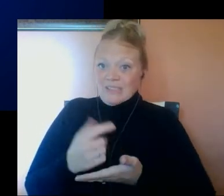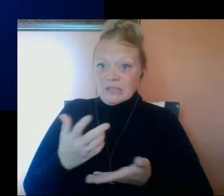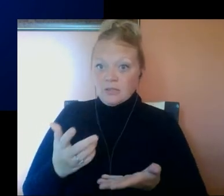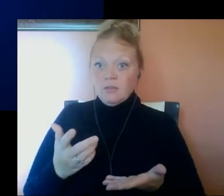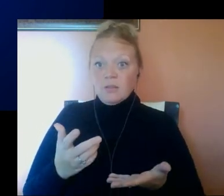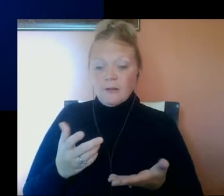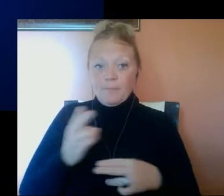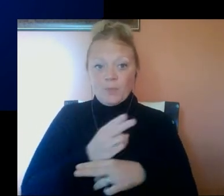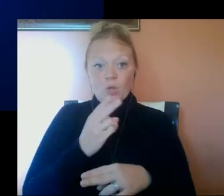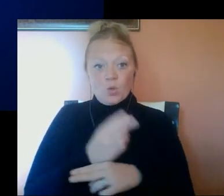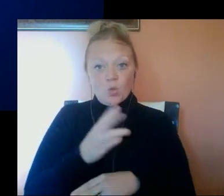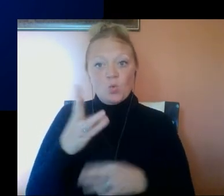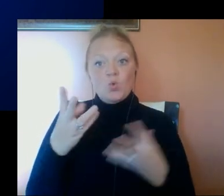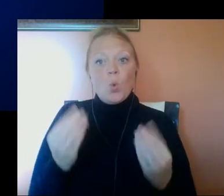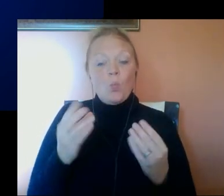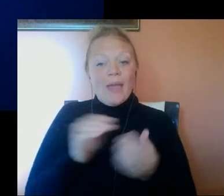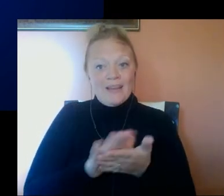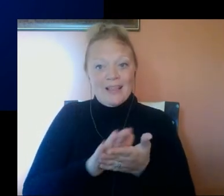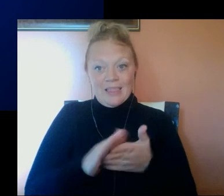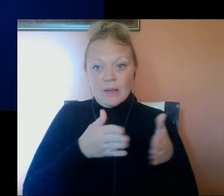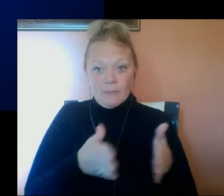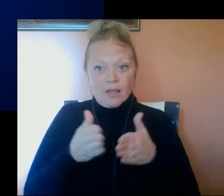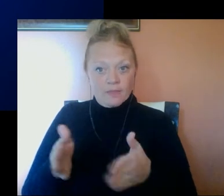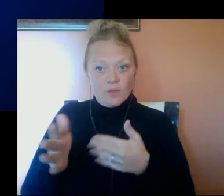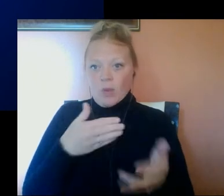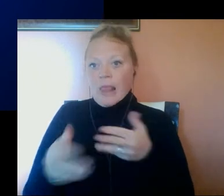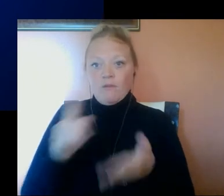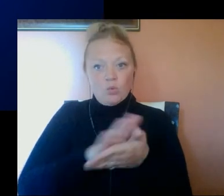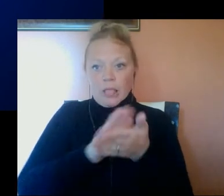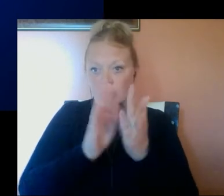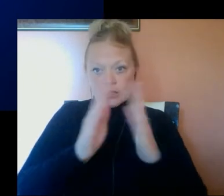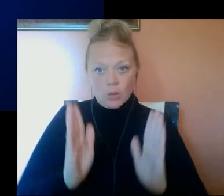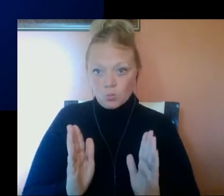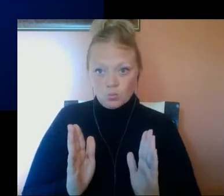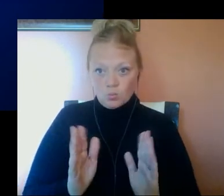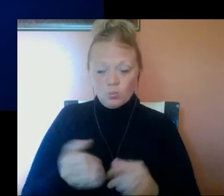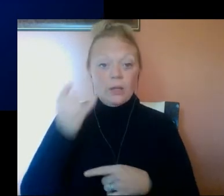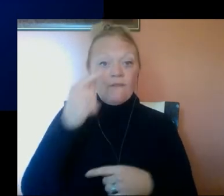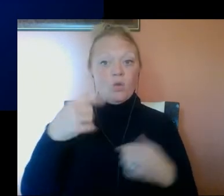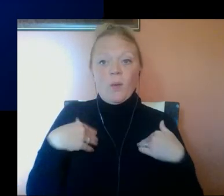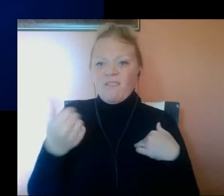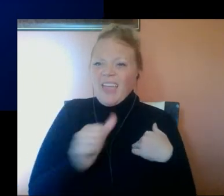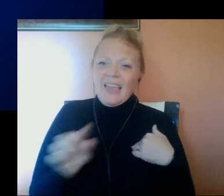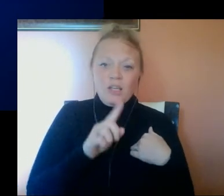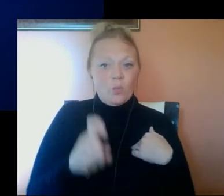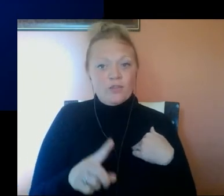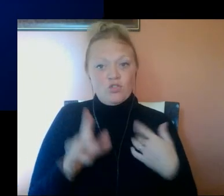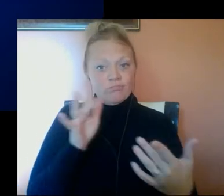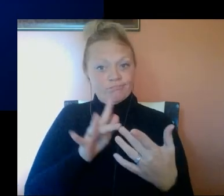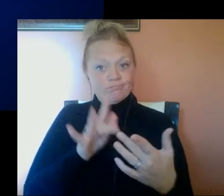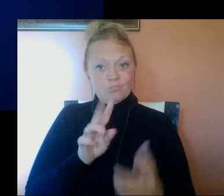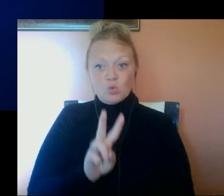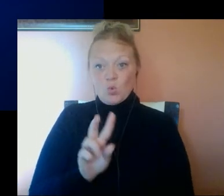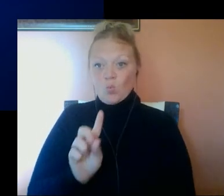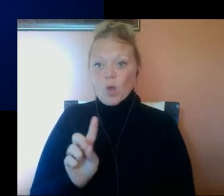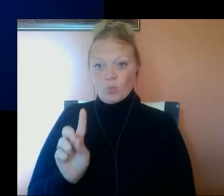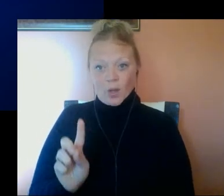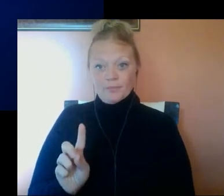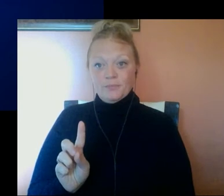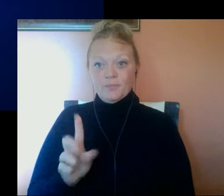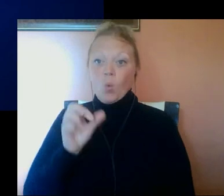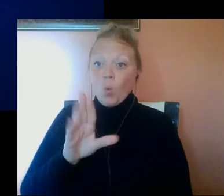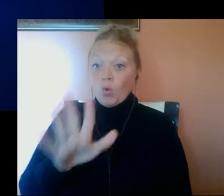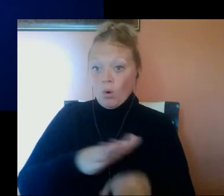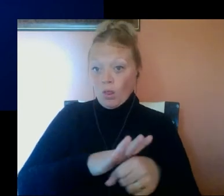treat it. Use the wet cleaning method whenever you're cleaning your home. If you have any questions, contact